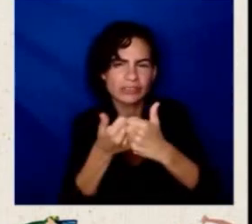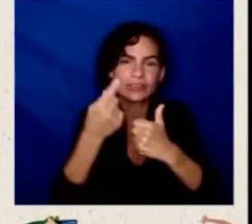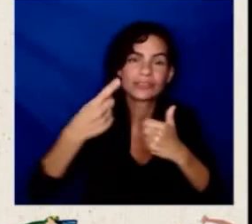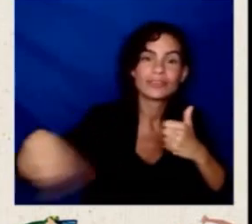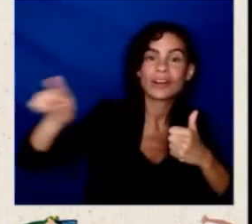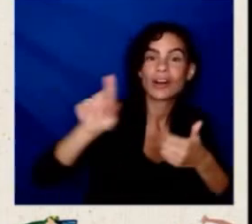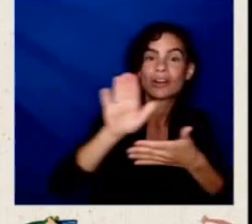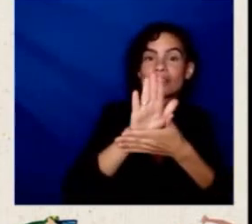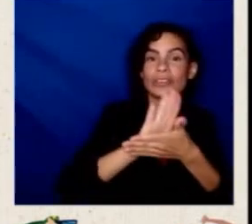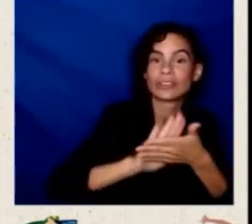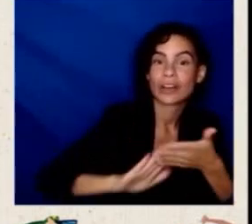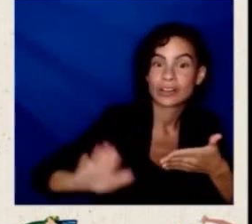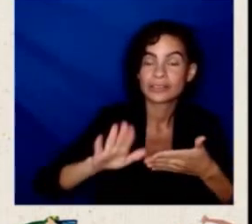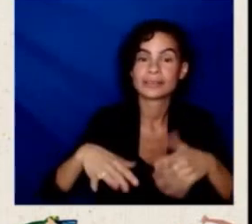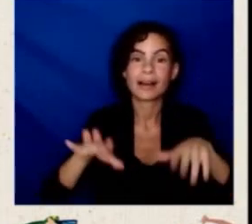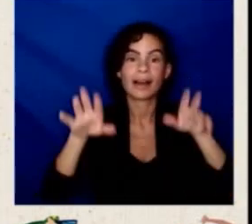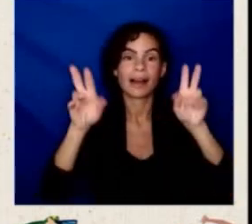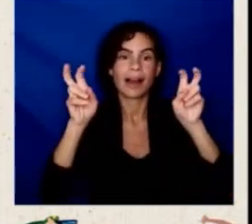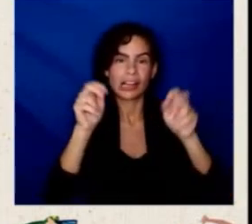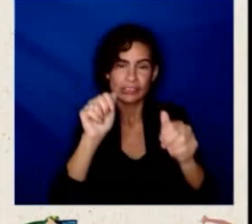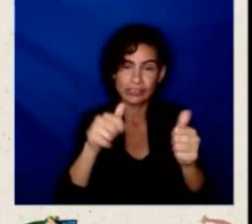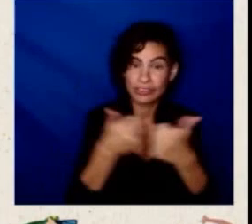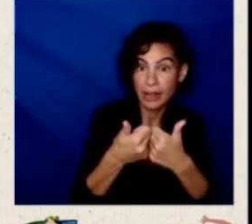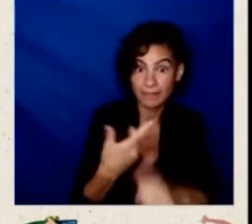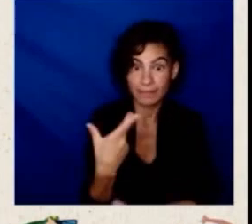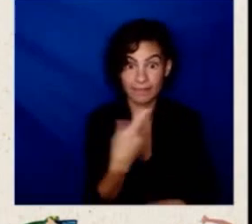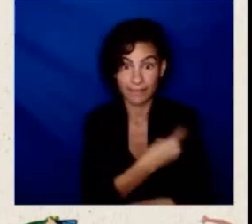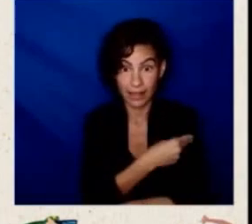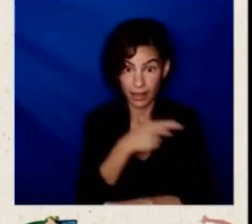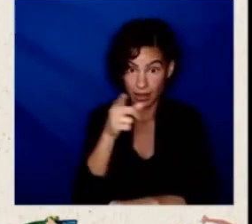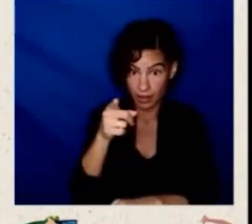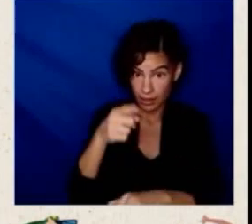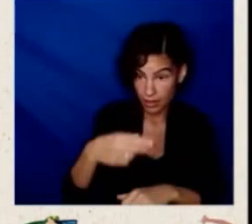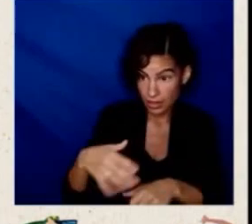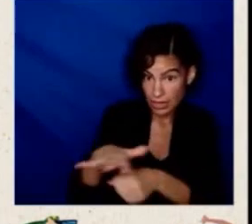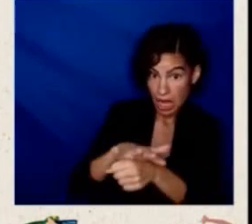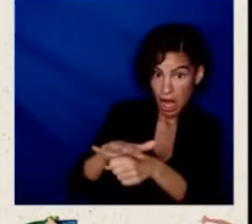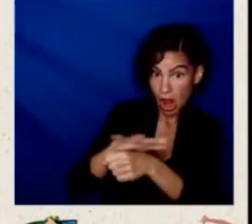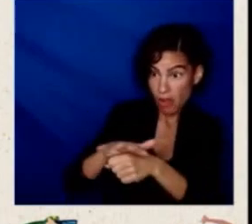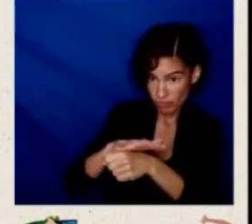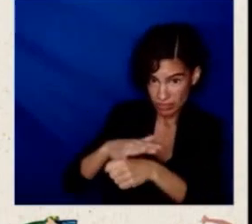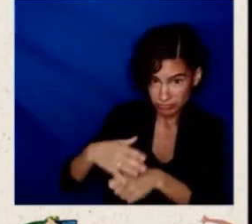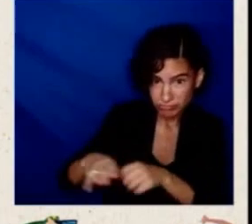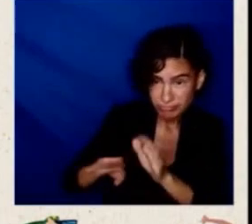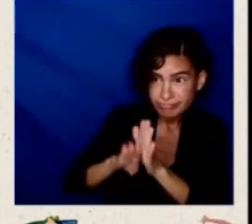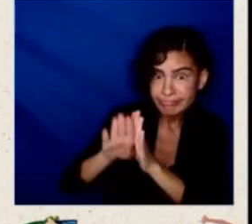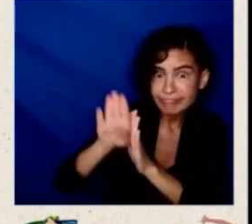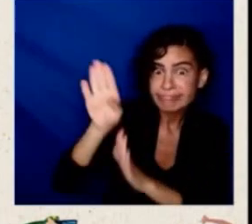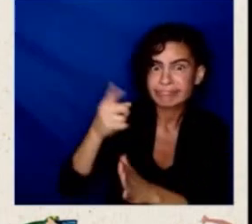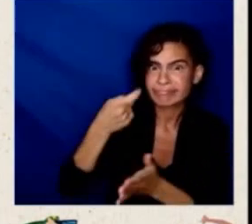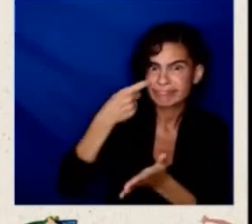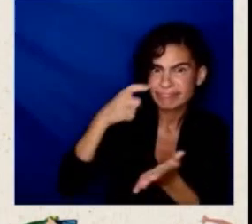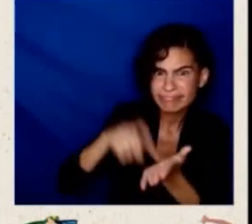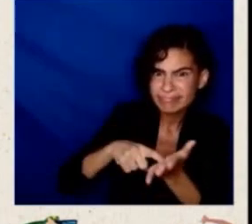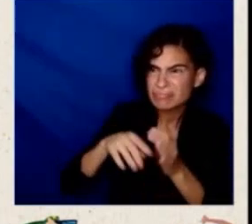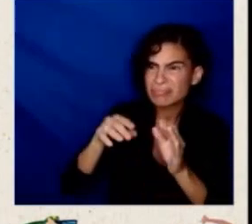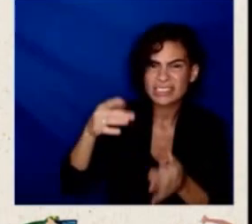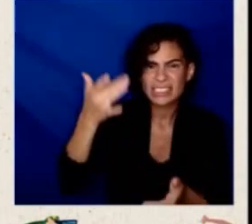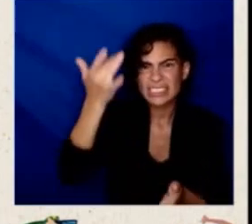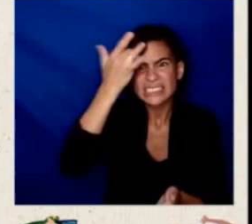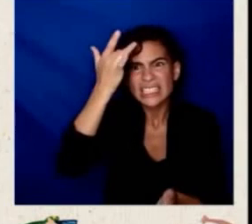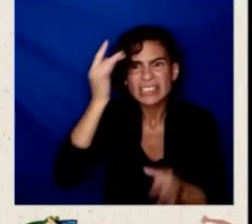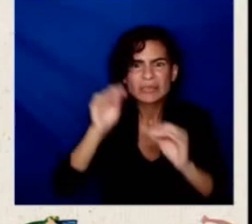like yours where vaccination is really high, we're not seeing the spread in the community, which oftentimes trickles into our schools. So